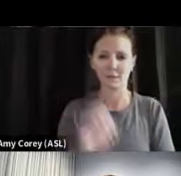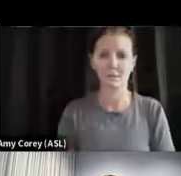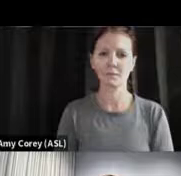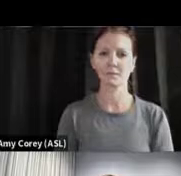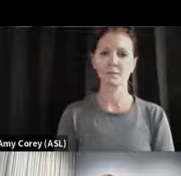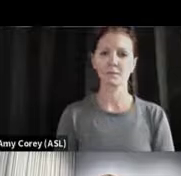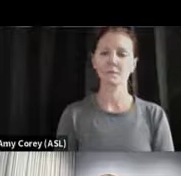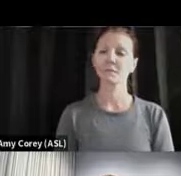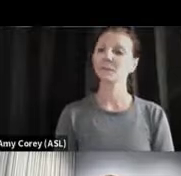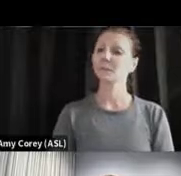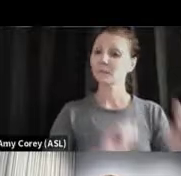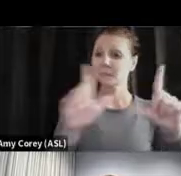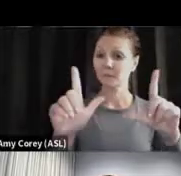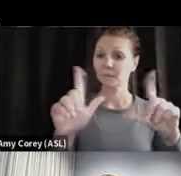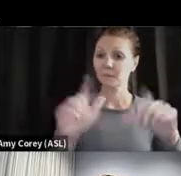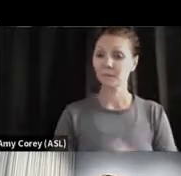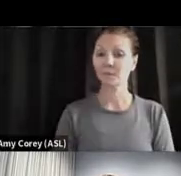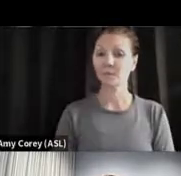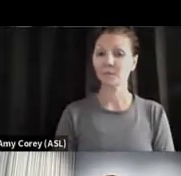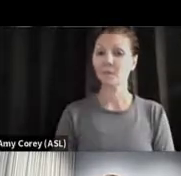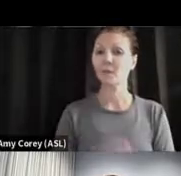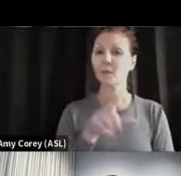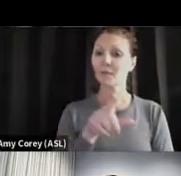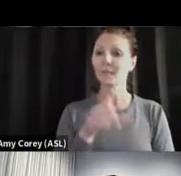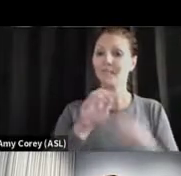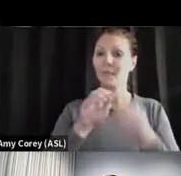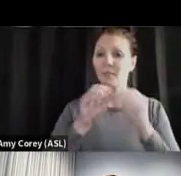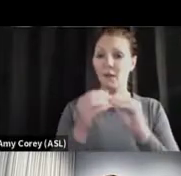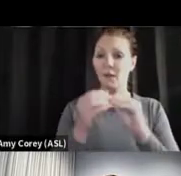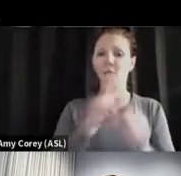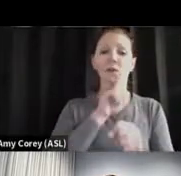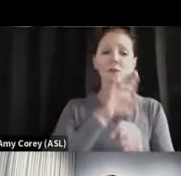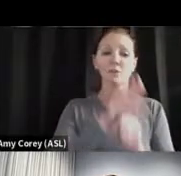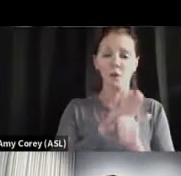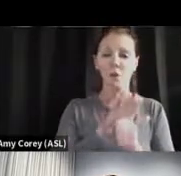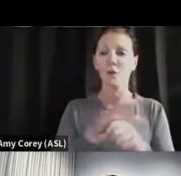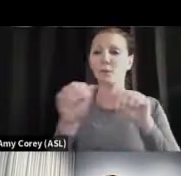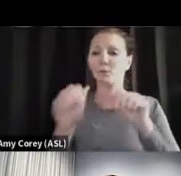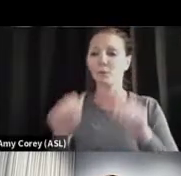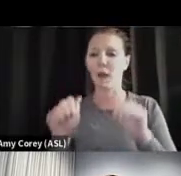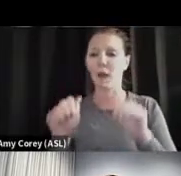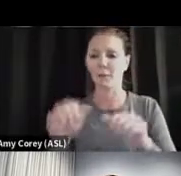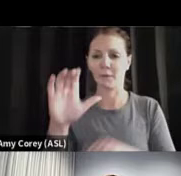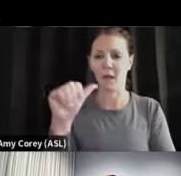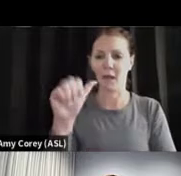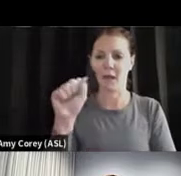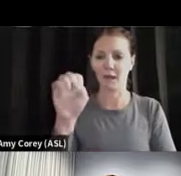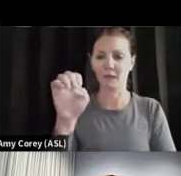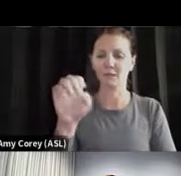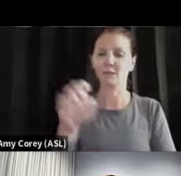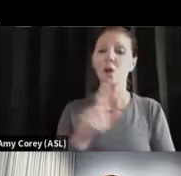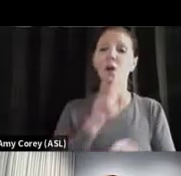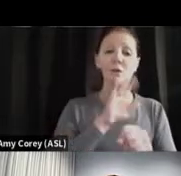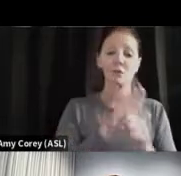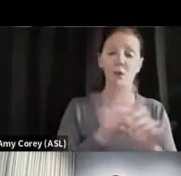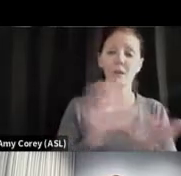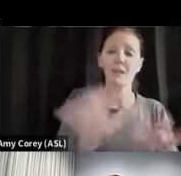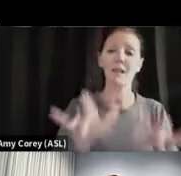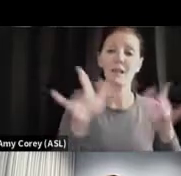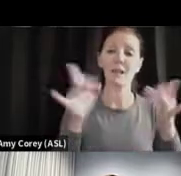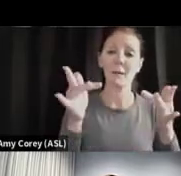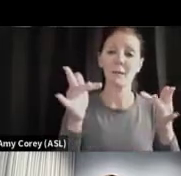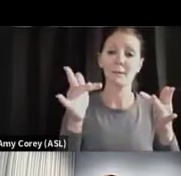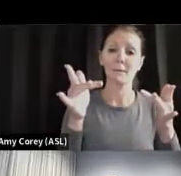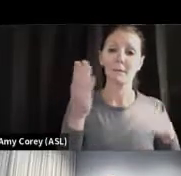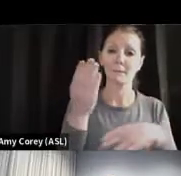Okay. Now these are the number of confirmed and probable cases. In this case, confirmed is light blue, probable, dark